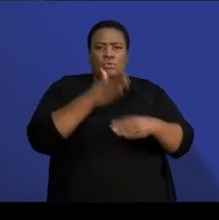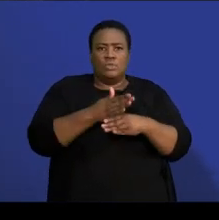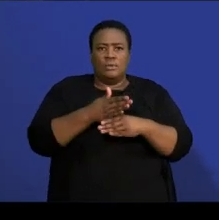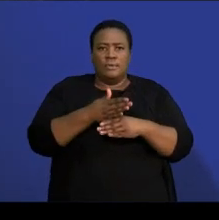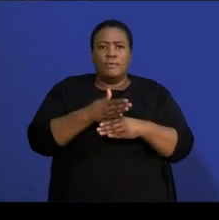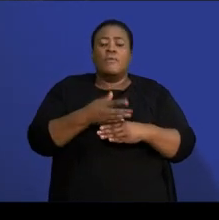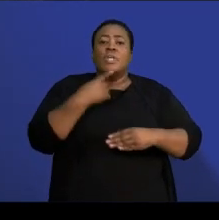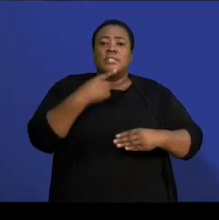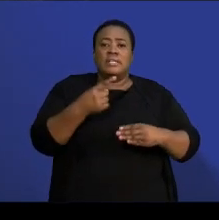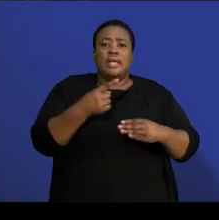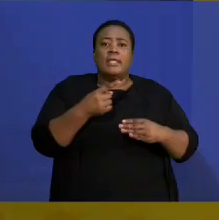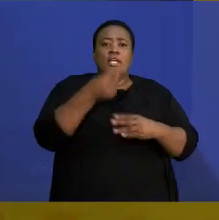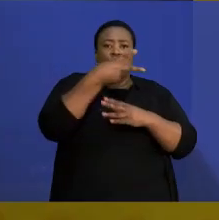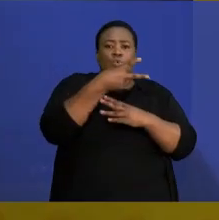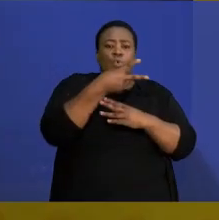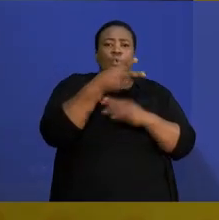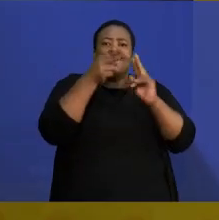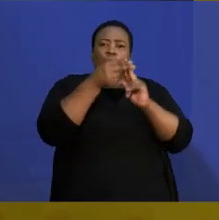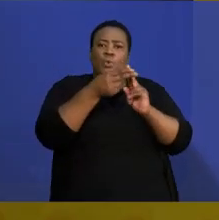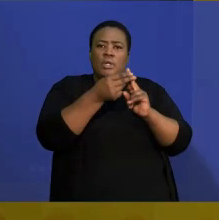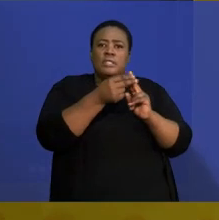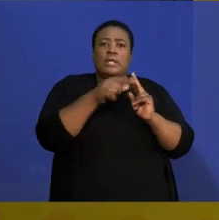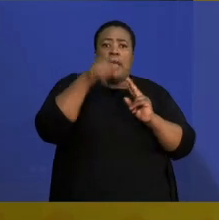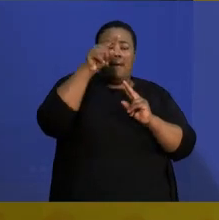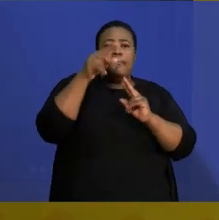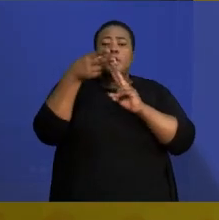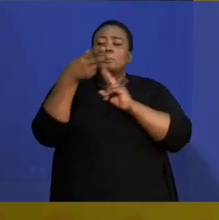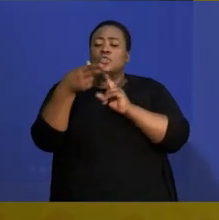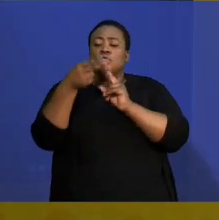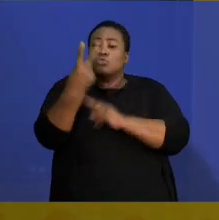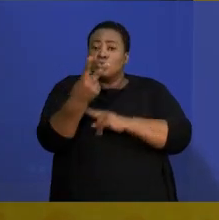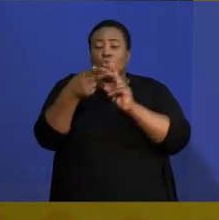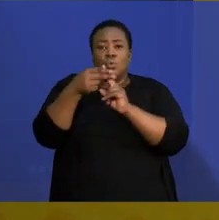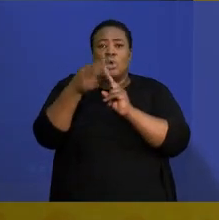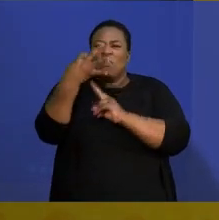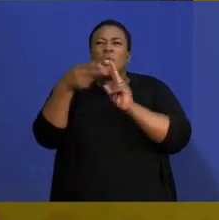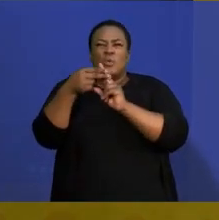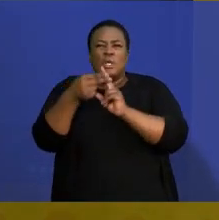2 units up, 3 units to the right, you need to be talking about what does that mean.